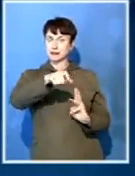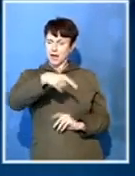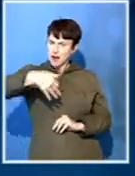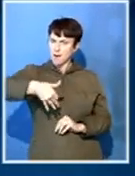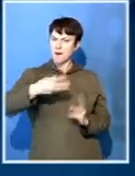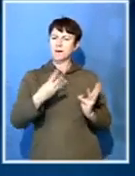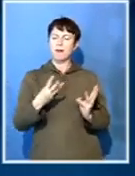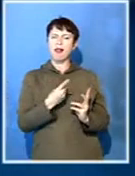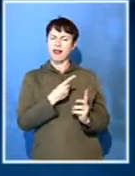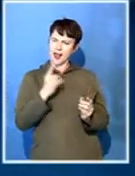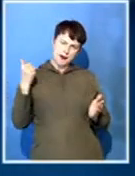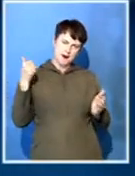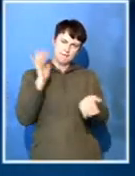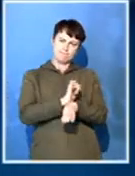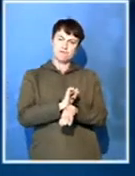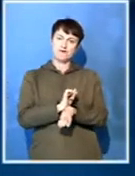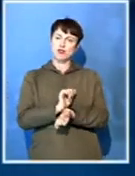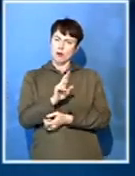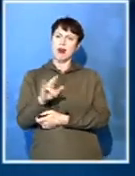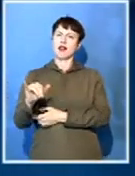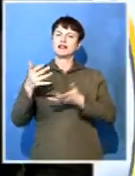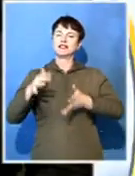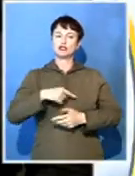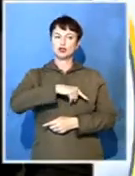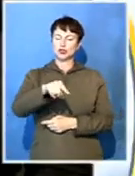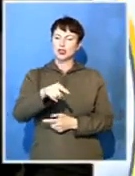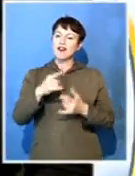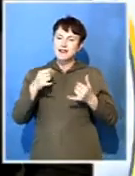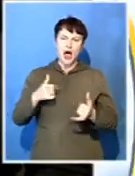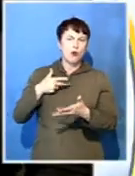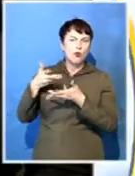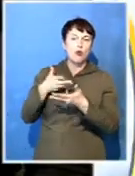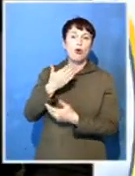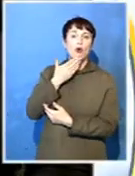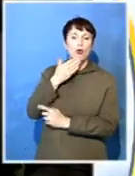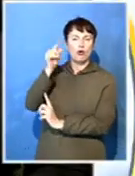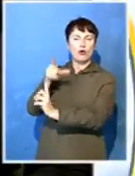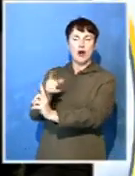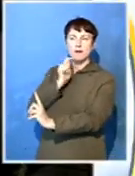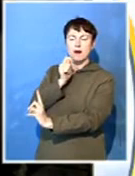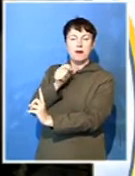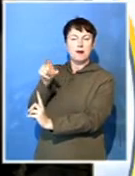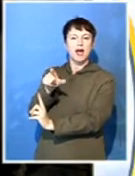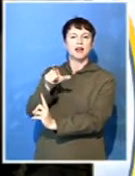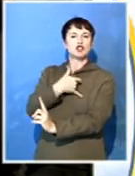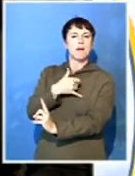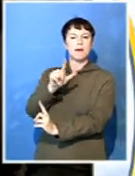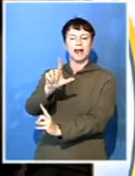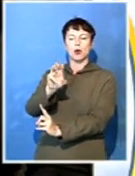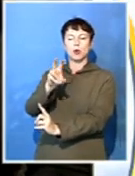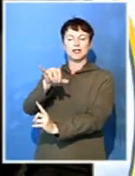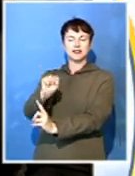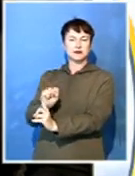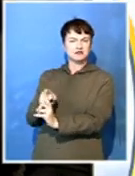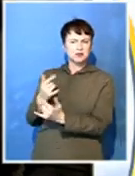charges of terrorism. Well, let's cross live to our reporter Griselda Lewis, who's at the foundation at the moment. Griselda, what